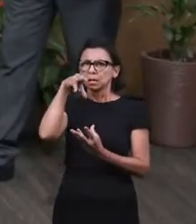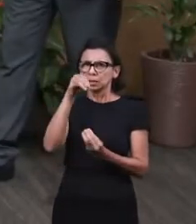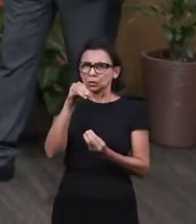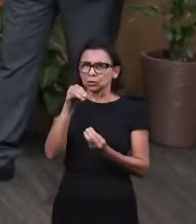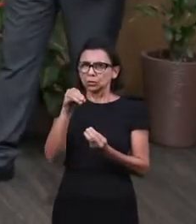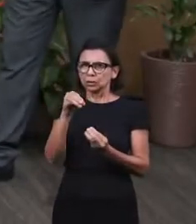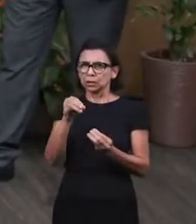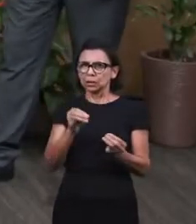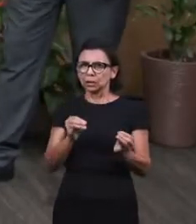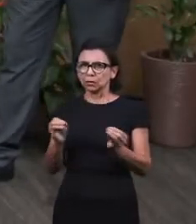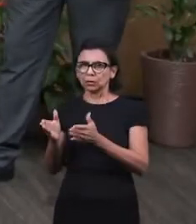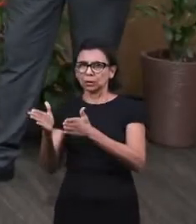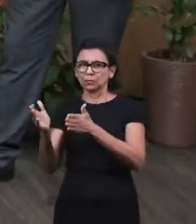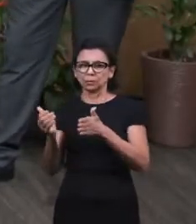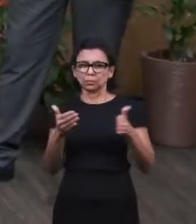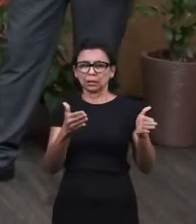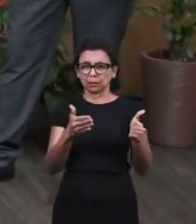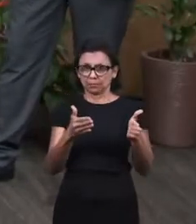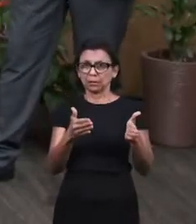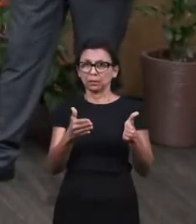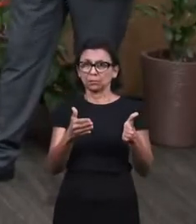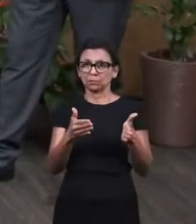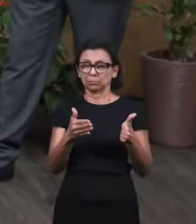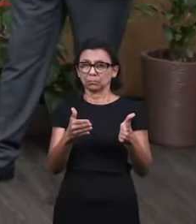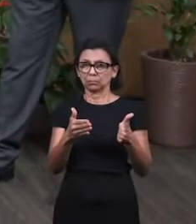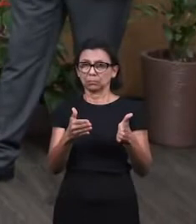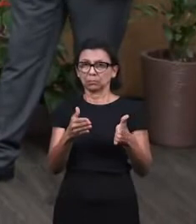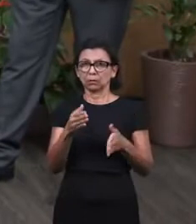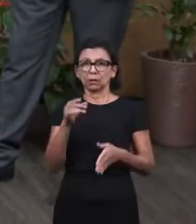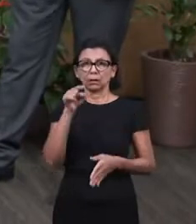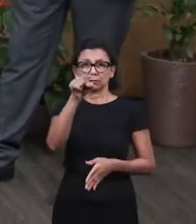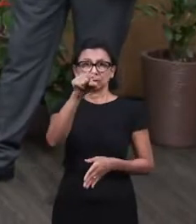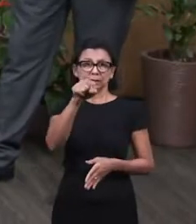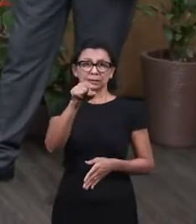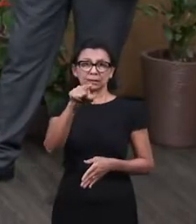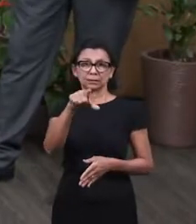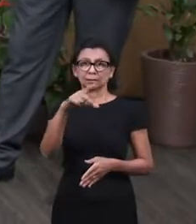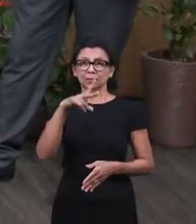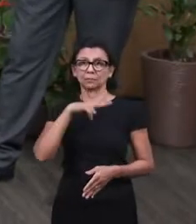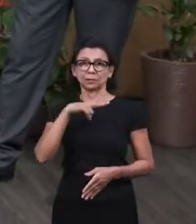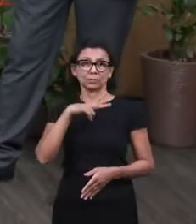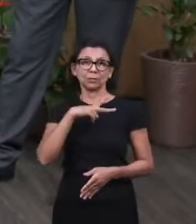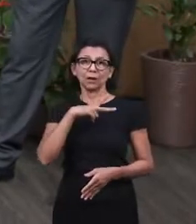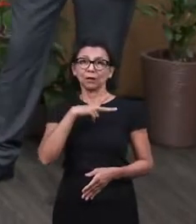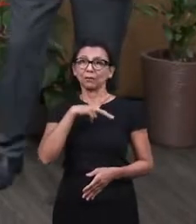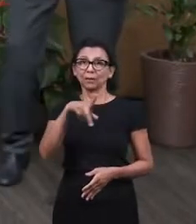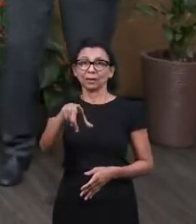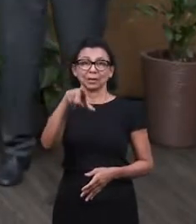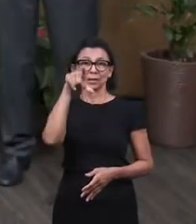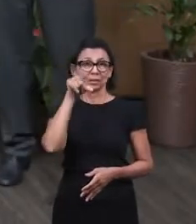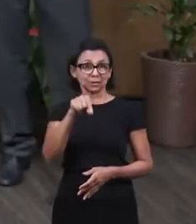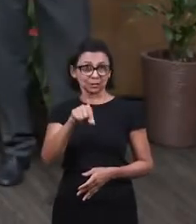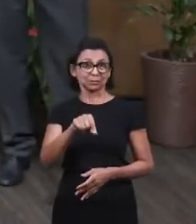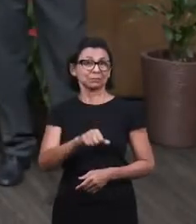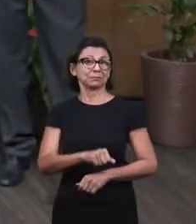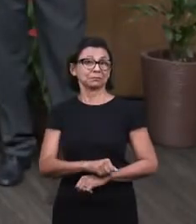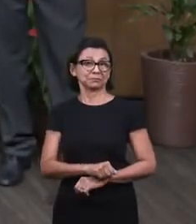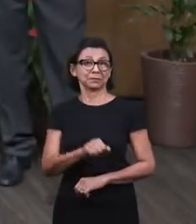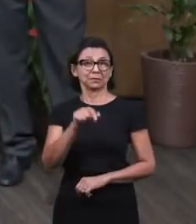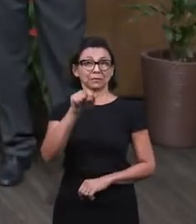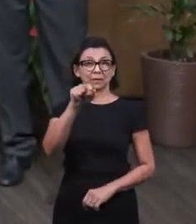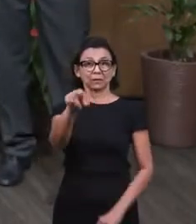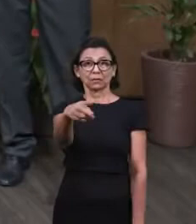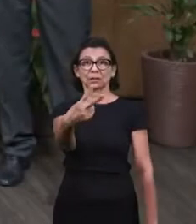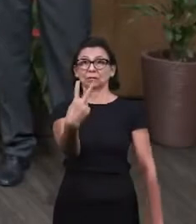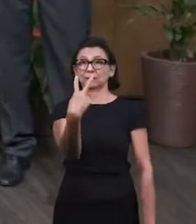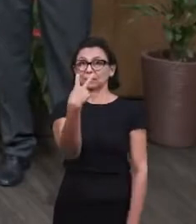the destiny of the soul is man himself. The choice belongs to men. And you who